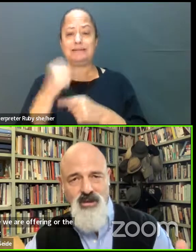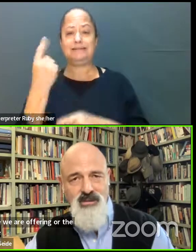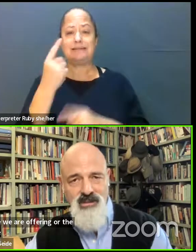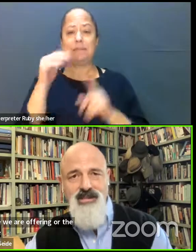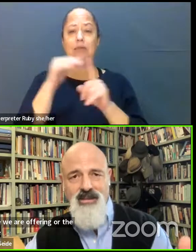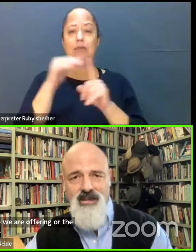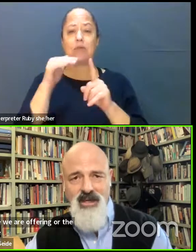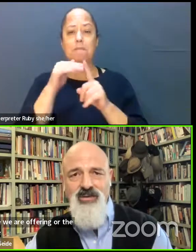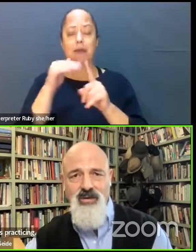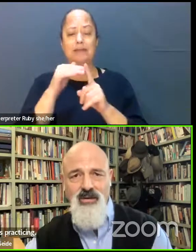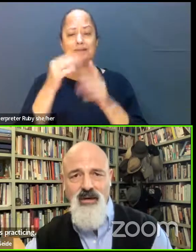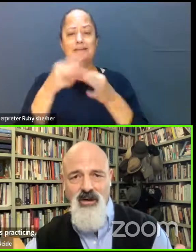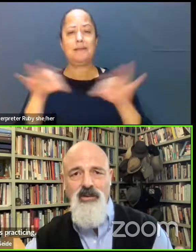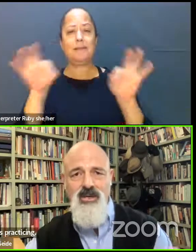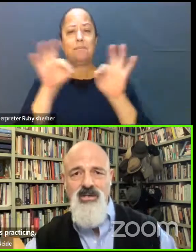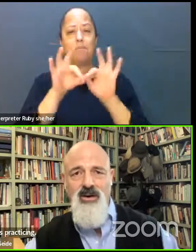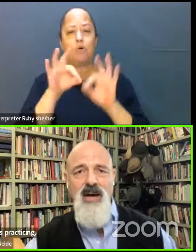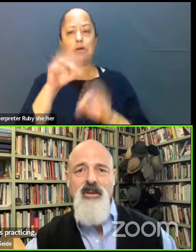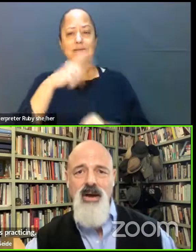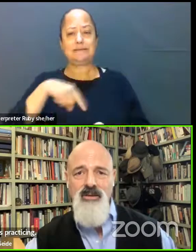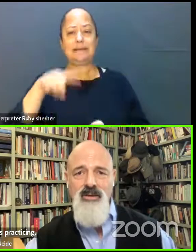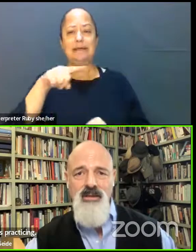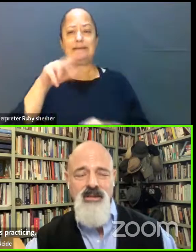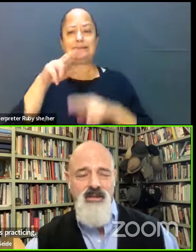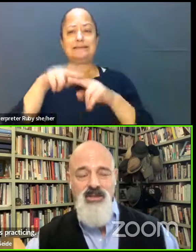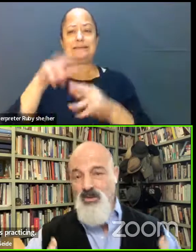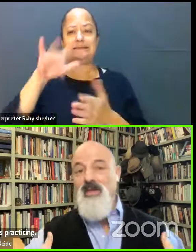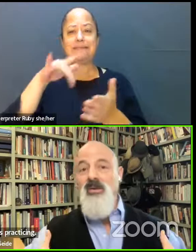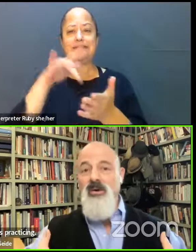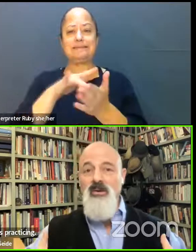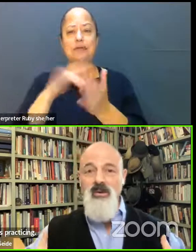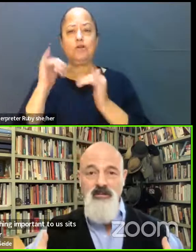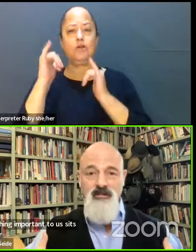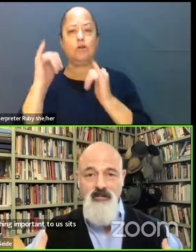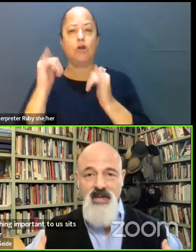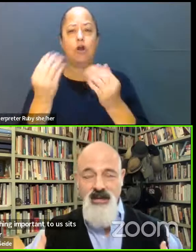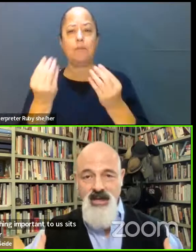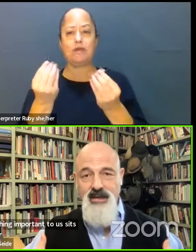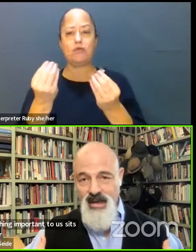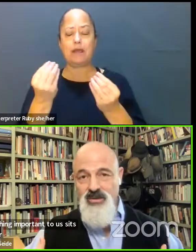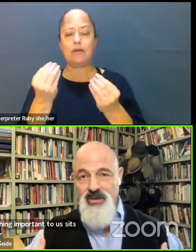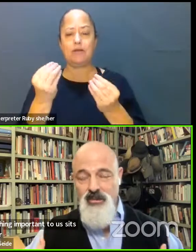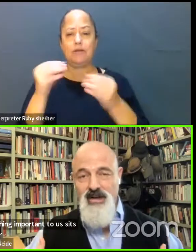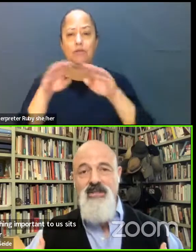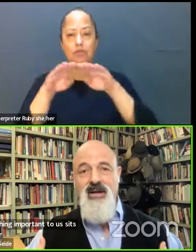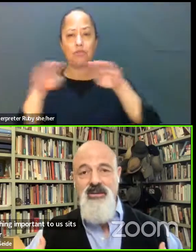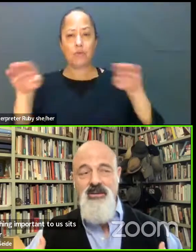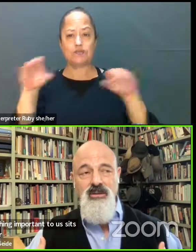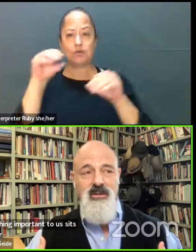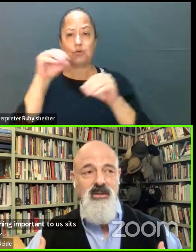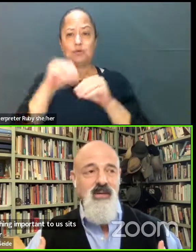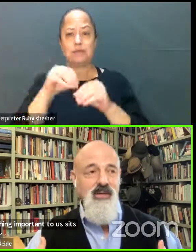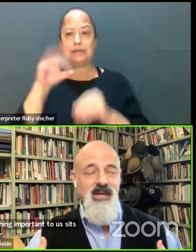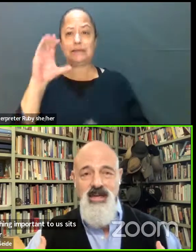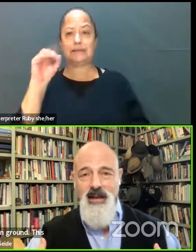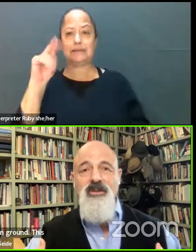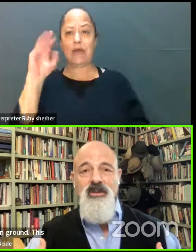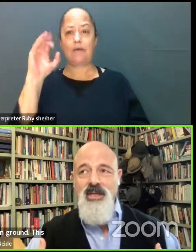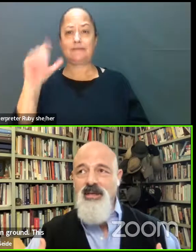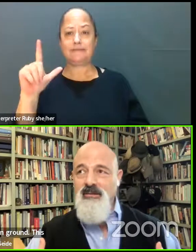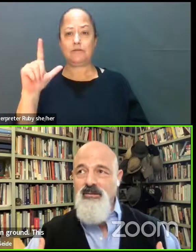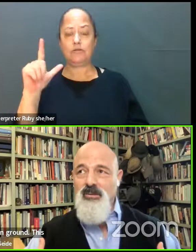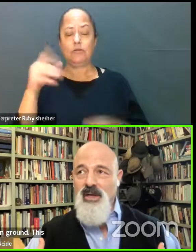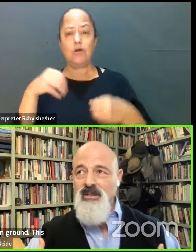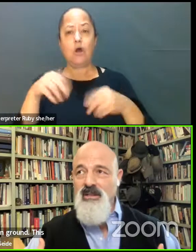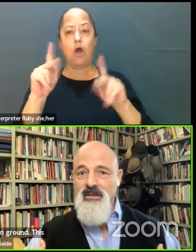important to us, sits at the center and represents our common ground. This threshold in counsel, the practice of counsel, is an